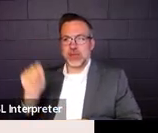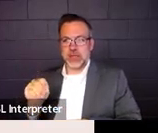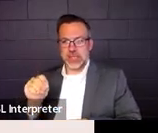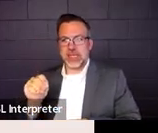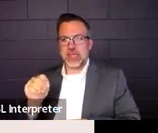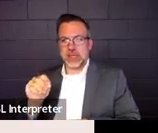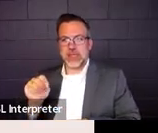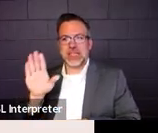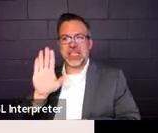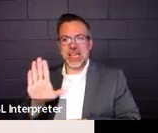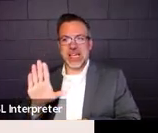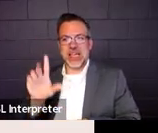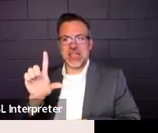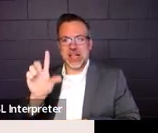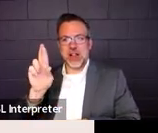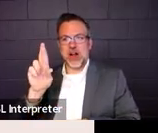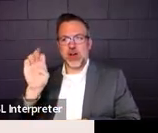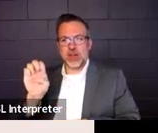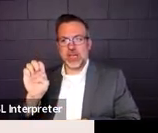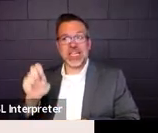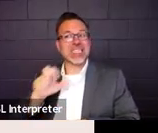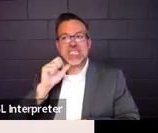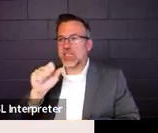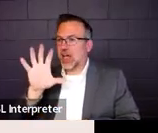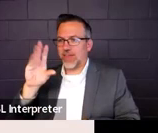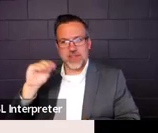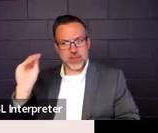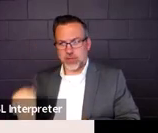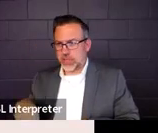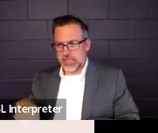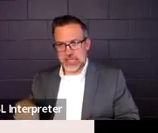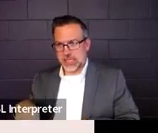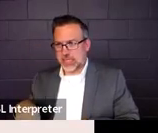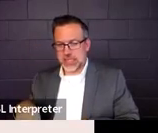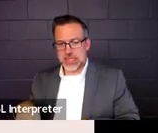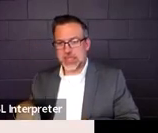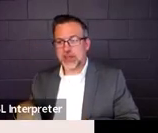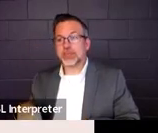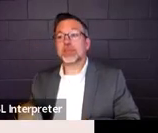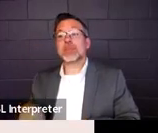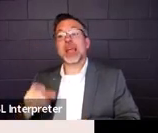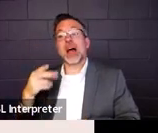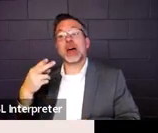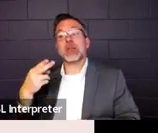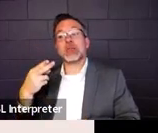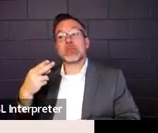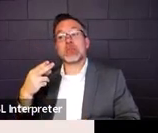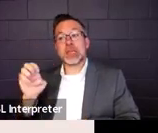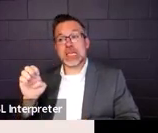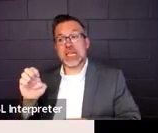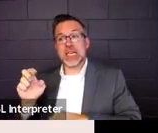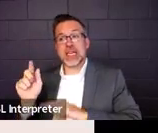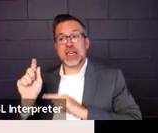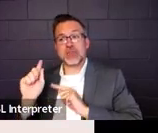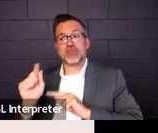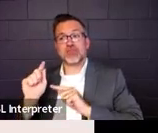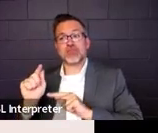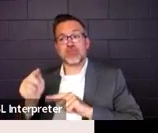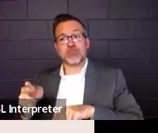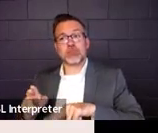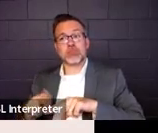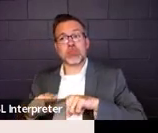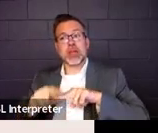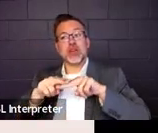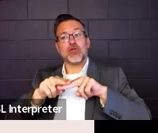his LRE, not 50 percent. And that would change as he increases his day. Well, it may or may not